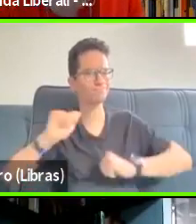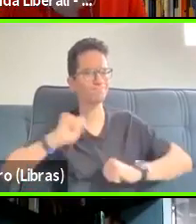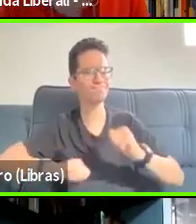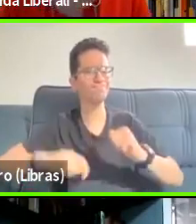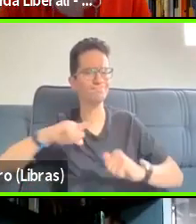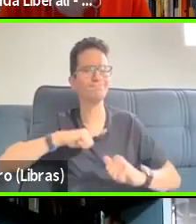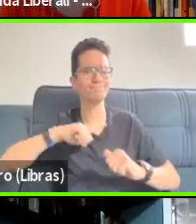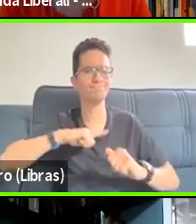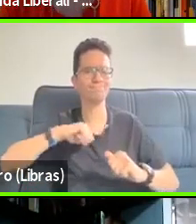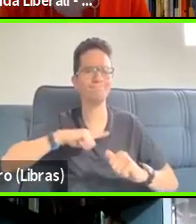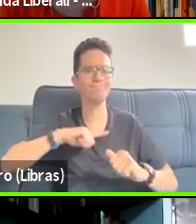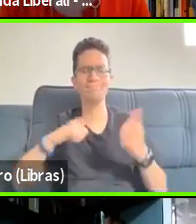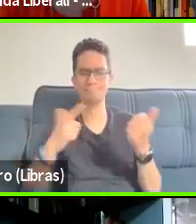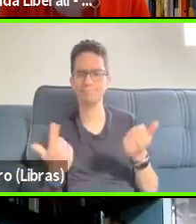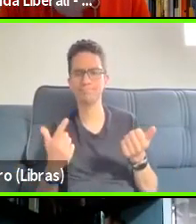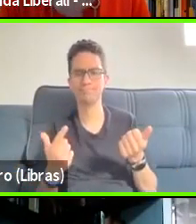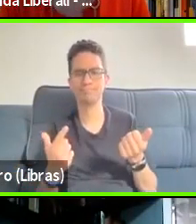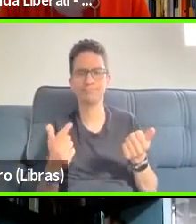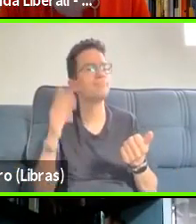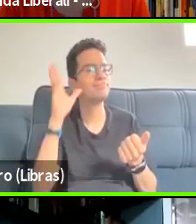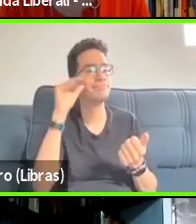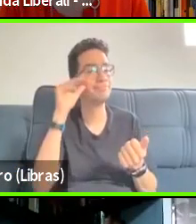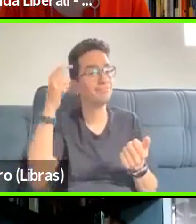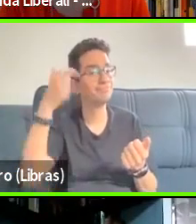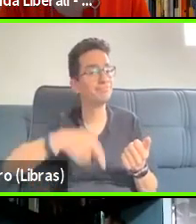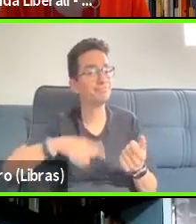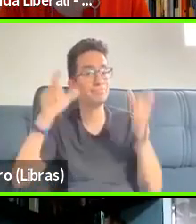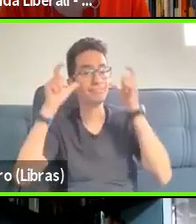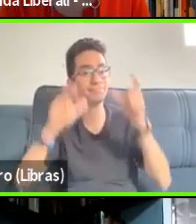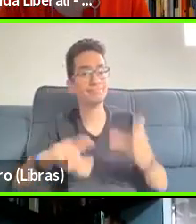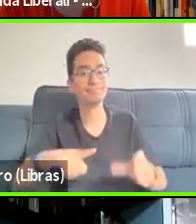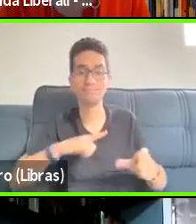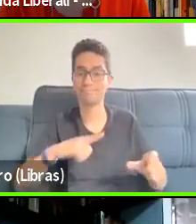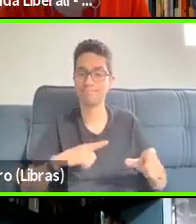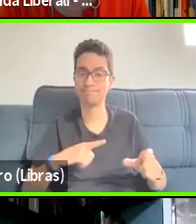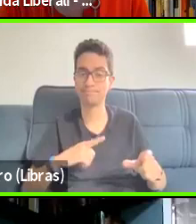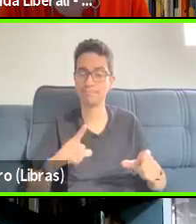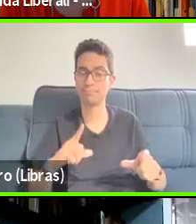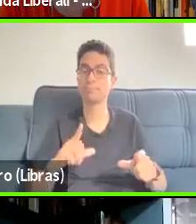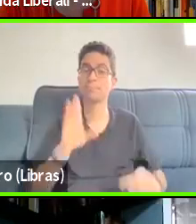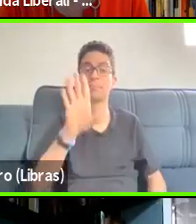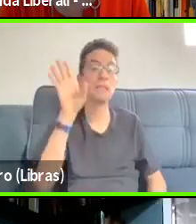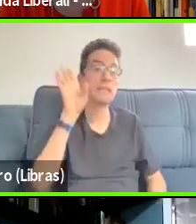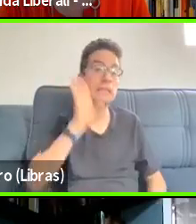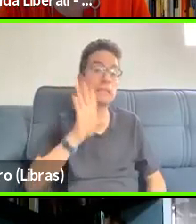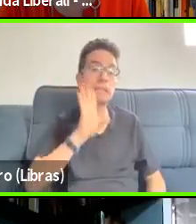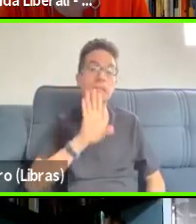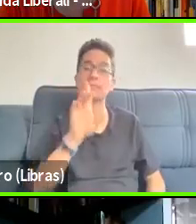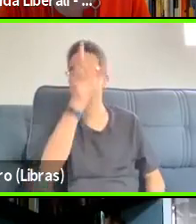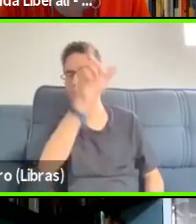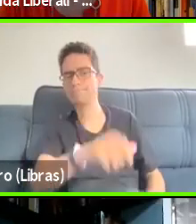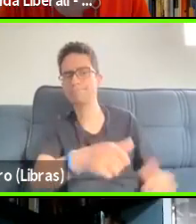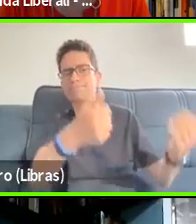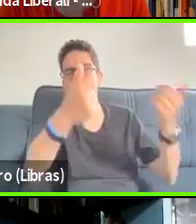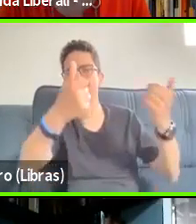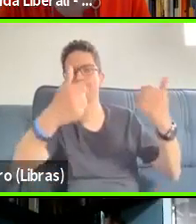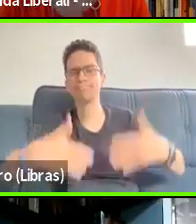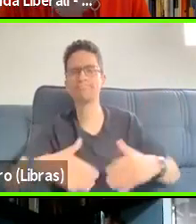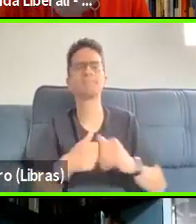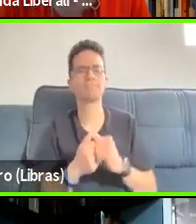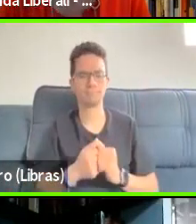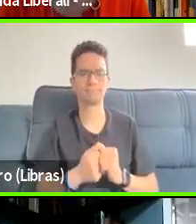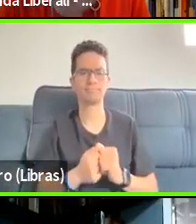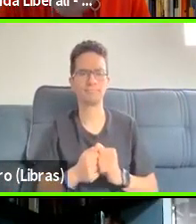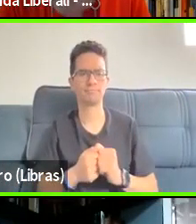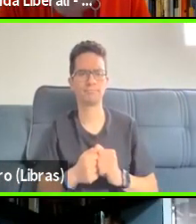the interesting thing that I liked about what you said and what you wrote in your question is that there really is sort of almost a biological neurological reality to what she's